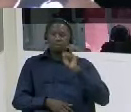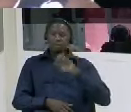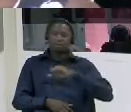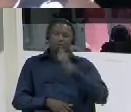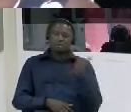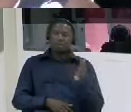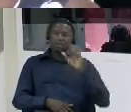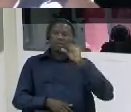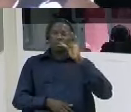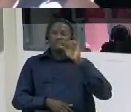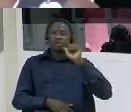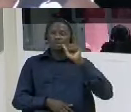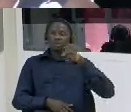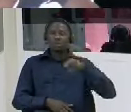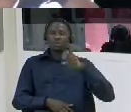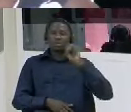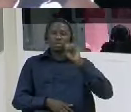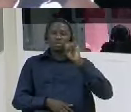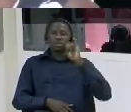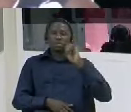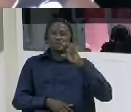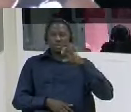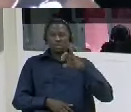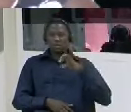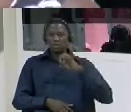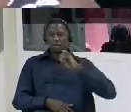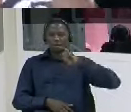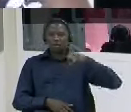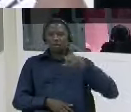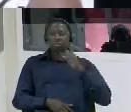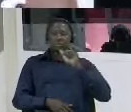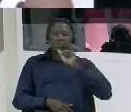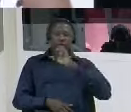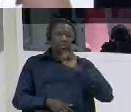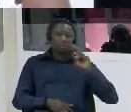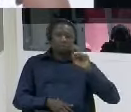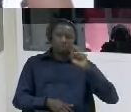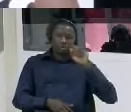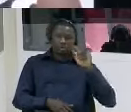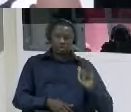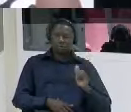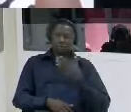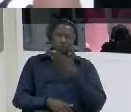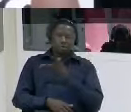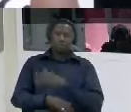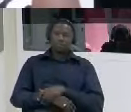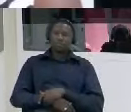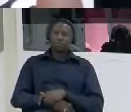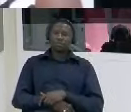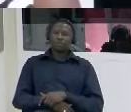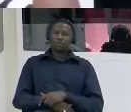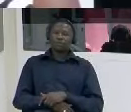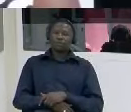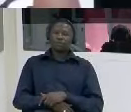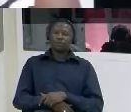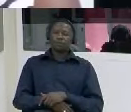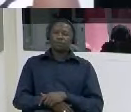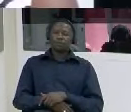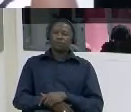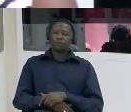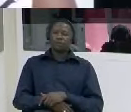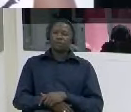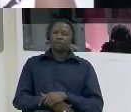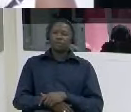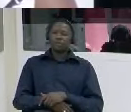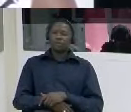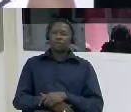I'm silly Jase was the former director general of immigration and you